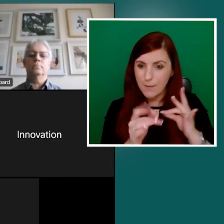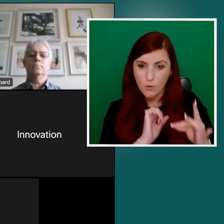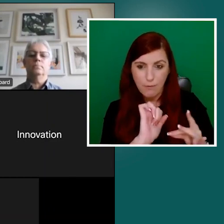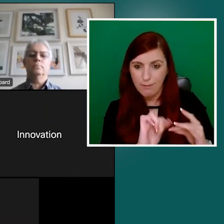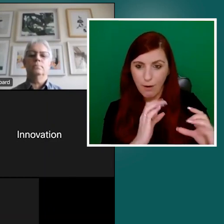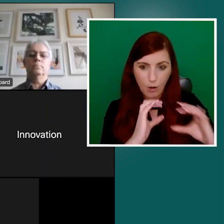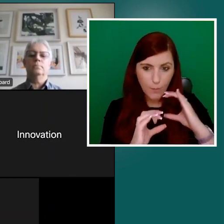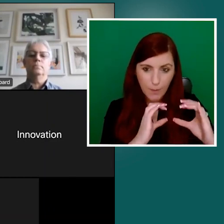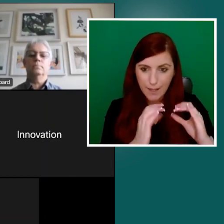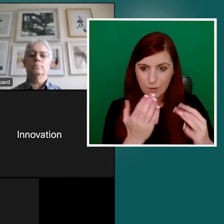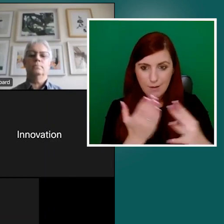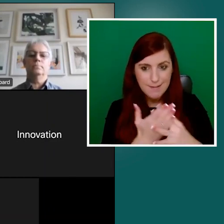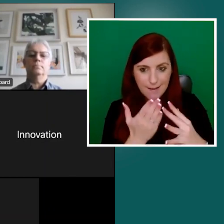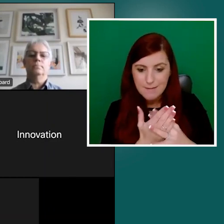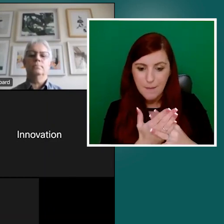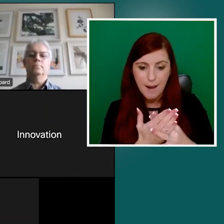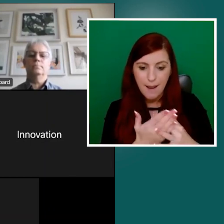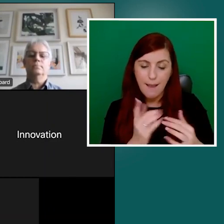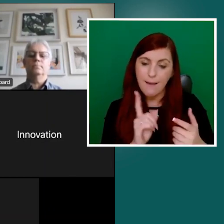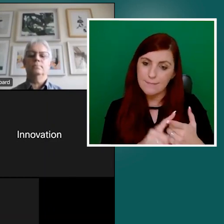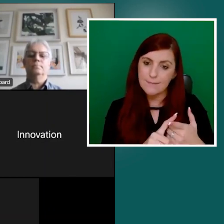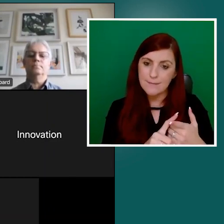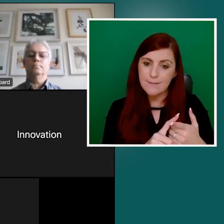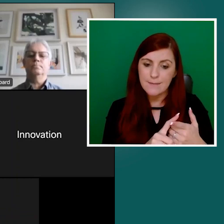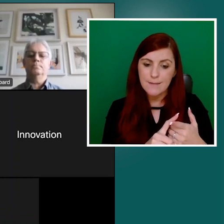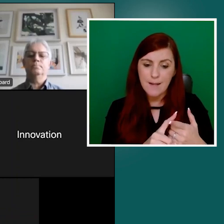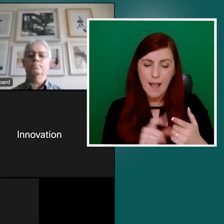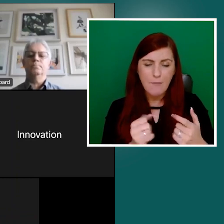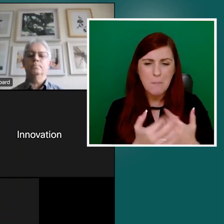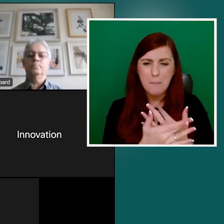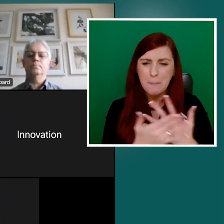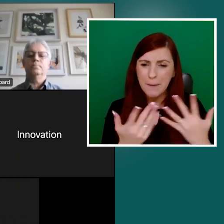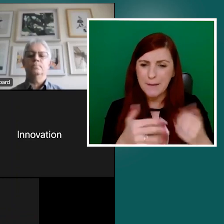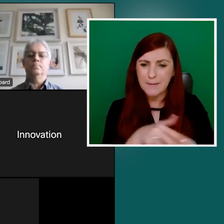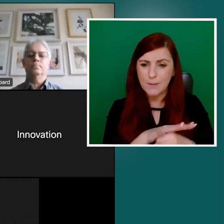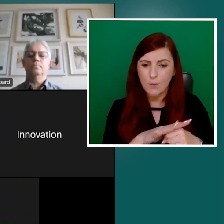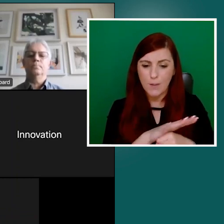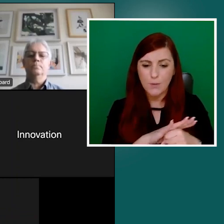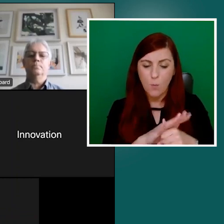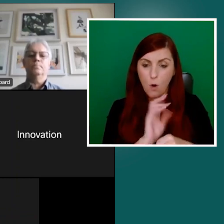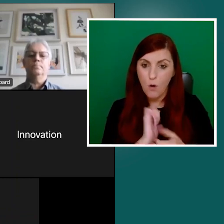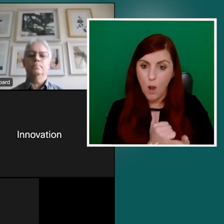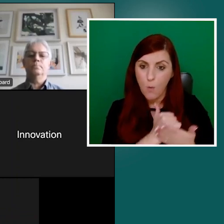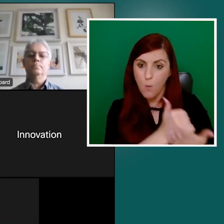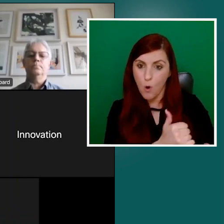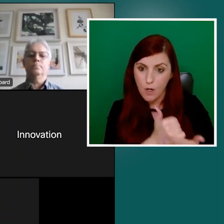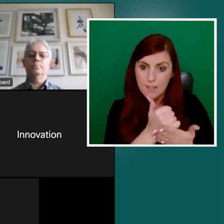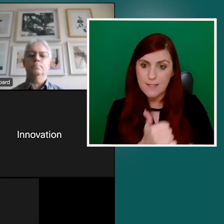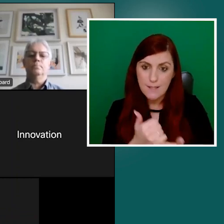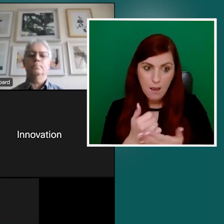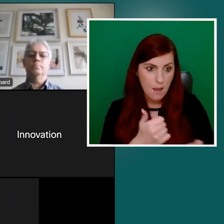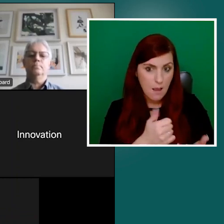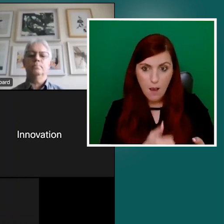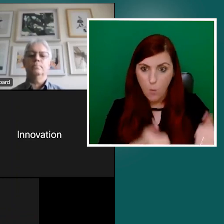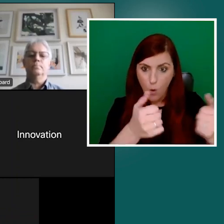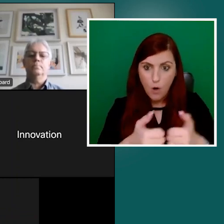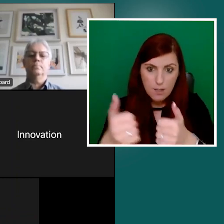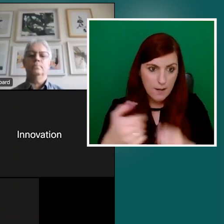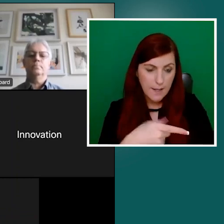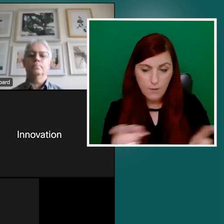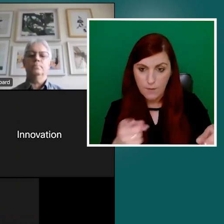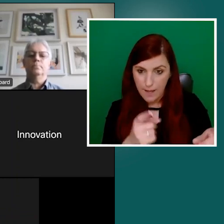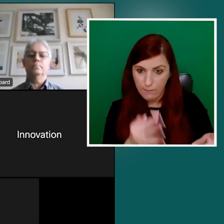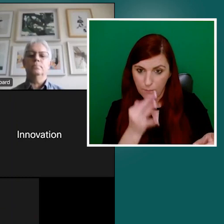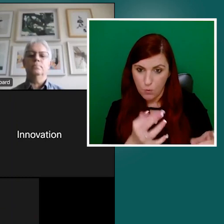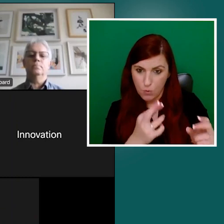well. And indeed, there are many situations where awards are given for properly universally designed content